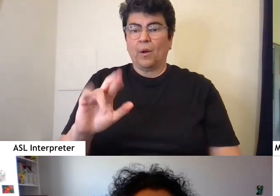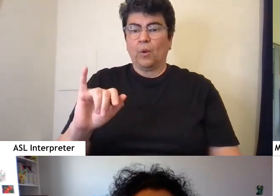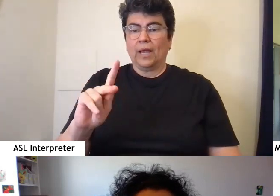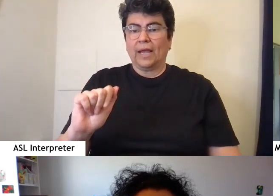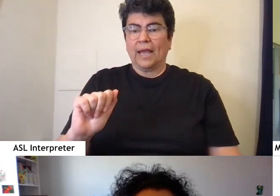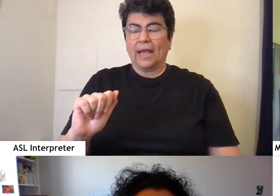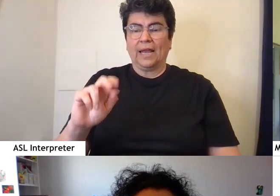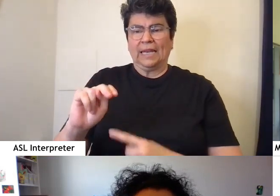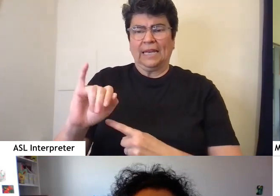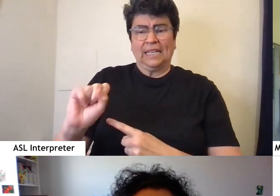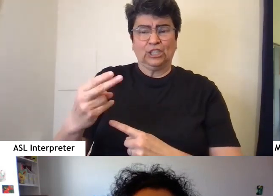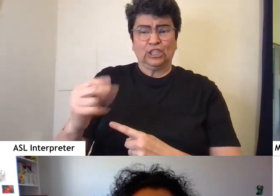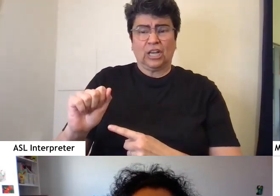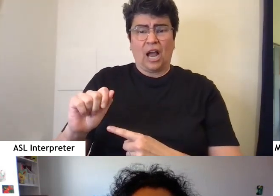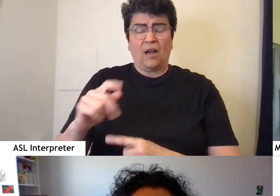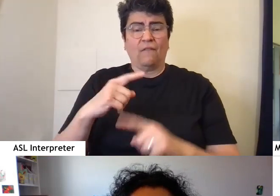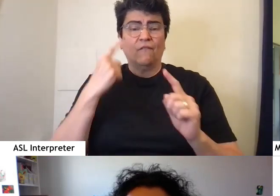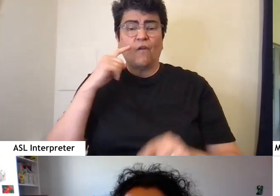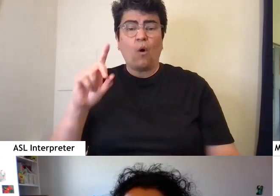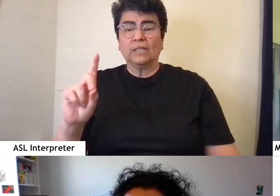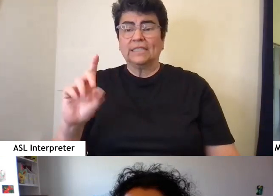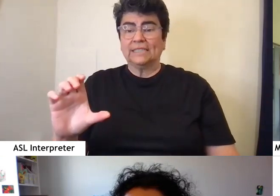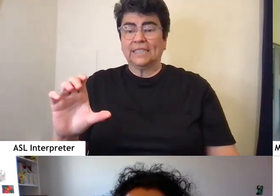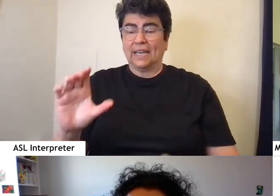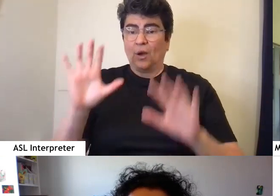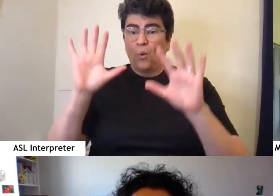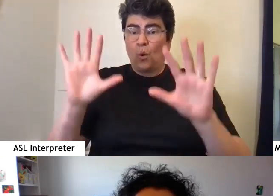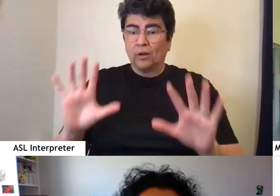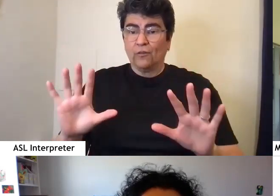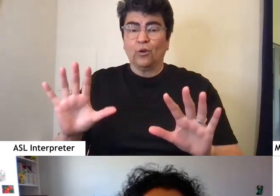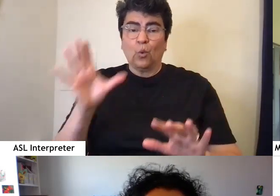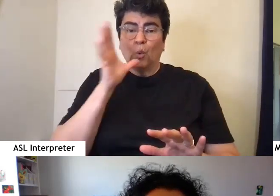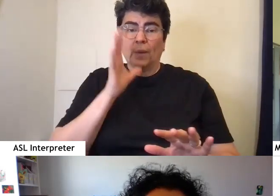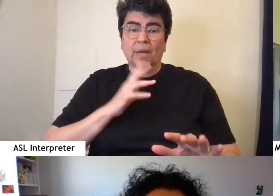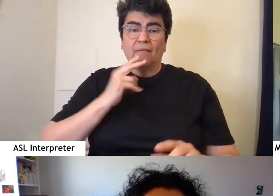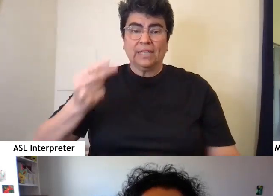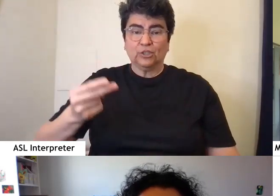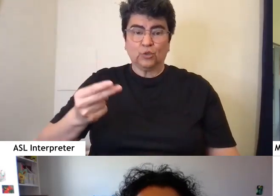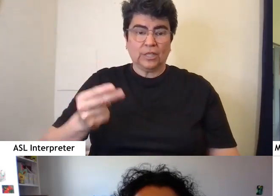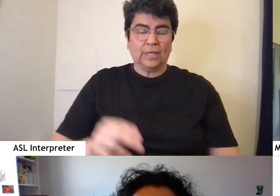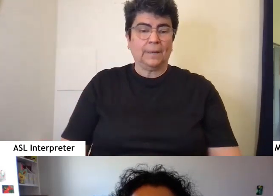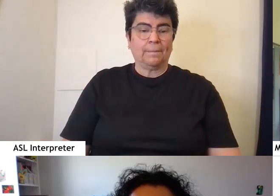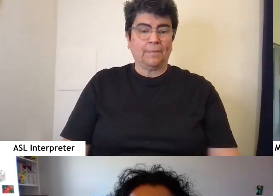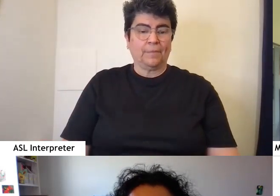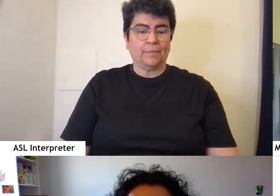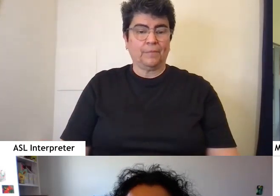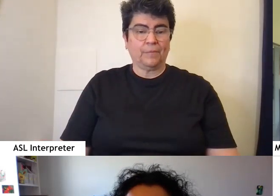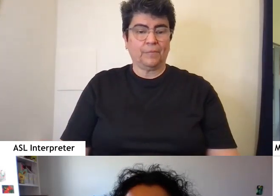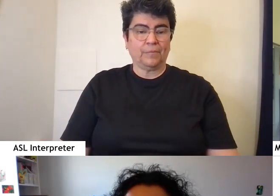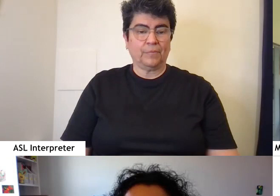for DC's Wonderful Women of History on the